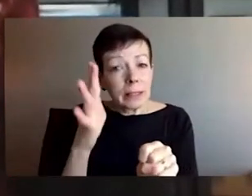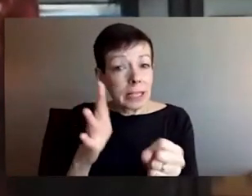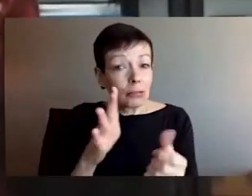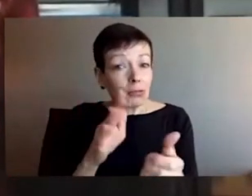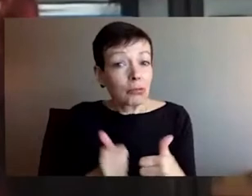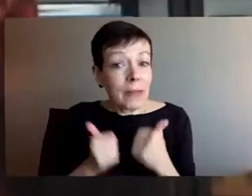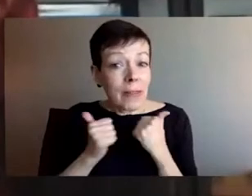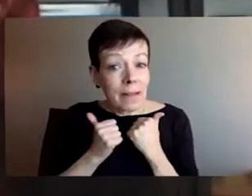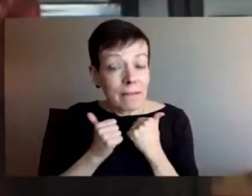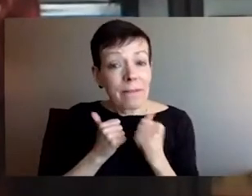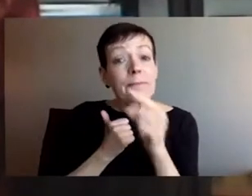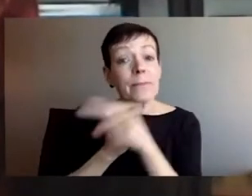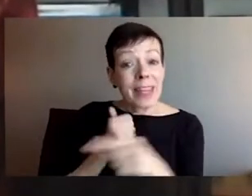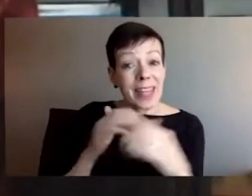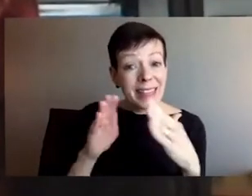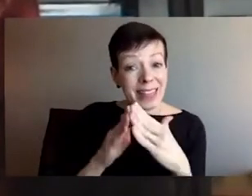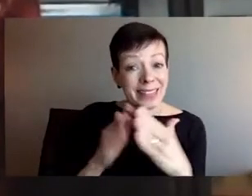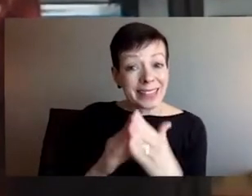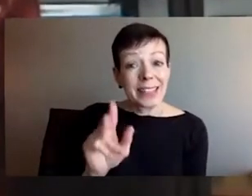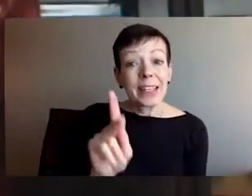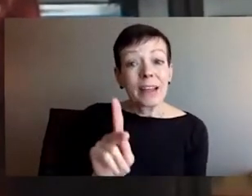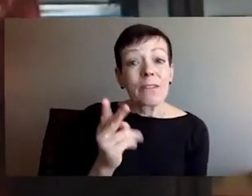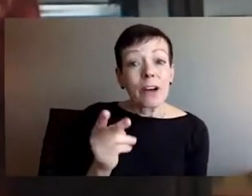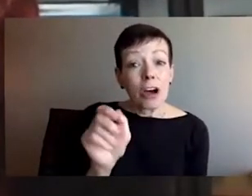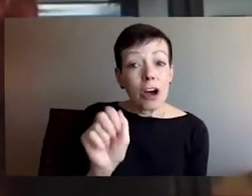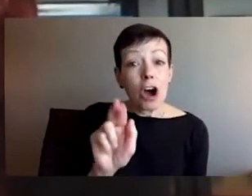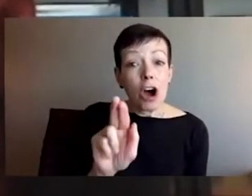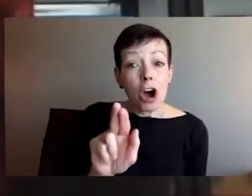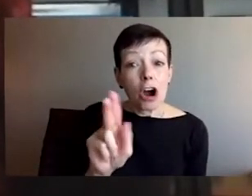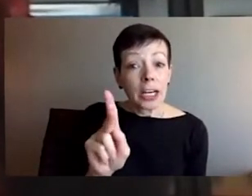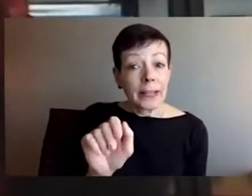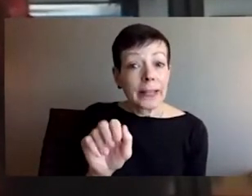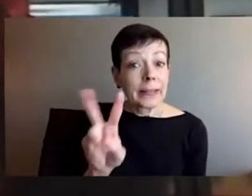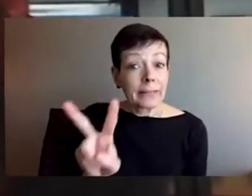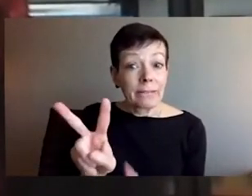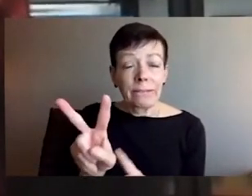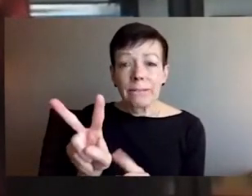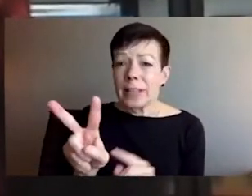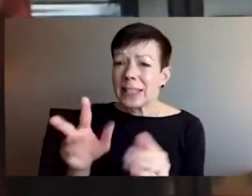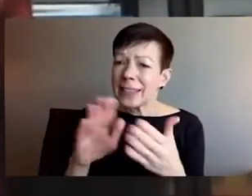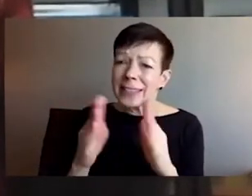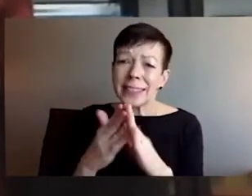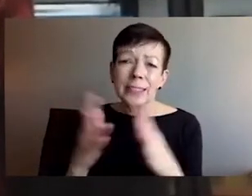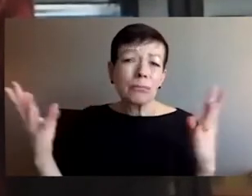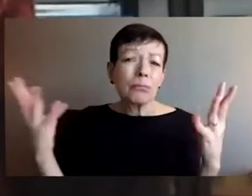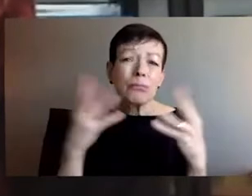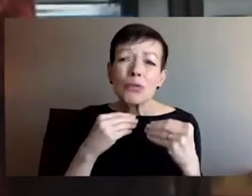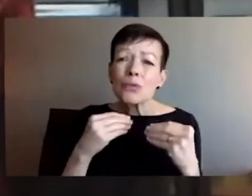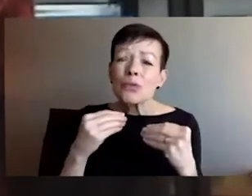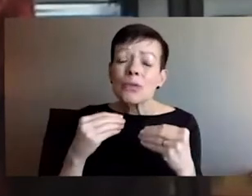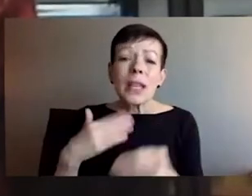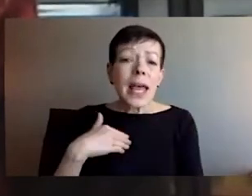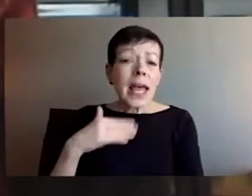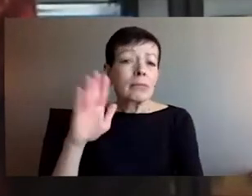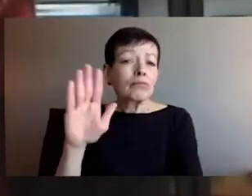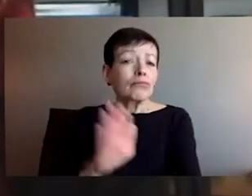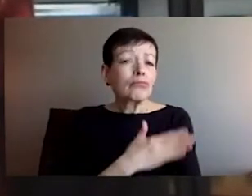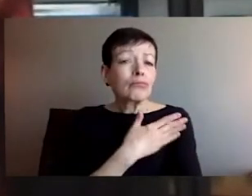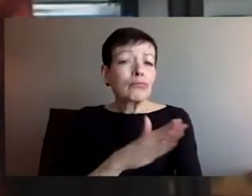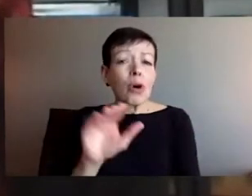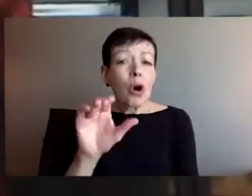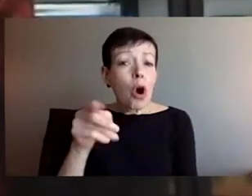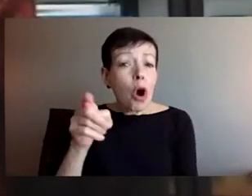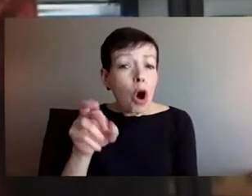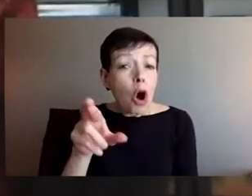Ukrainians are documenting all of this. Russia also has attacked artistic, intellectual and